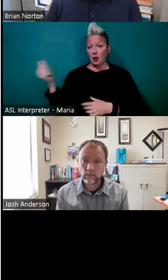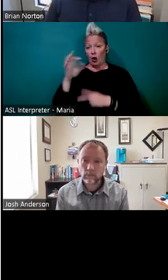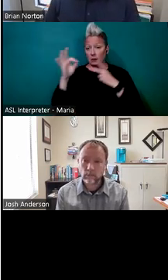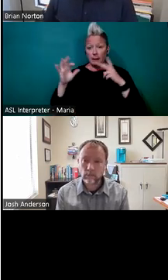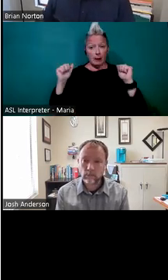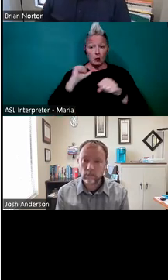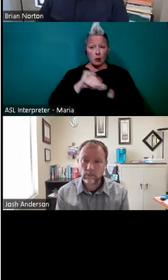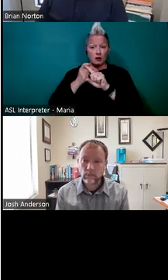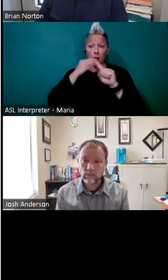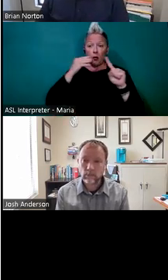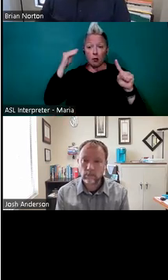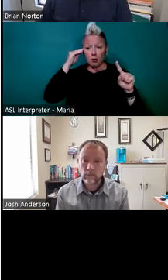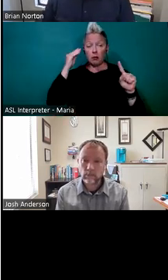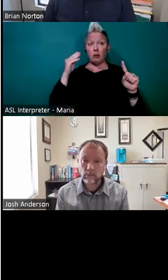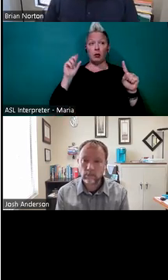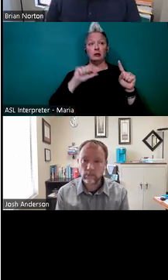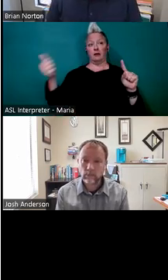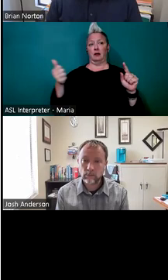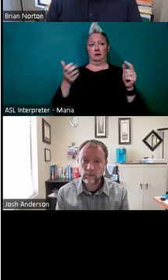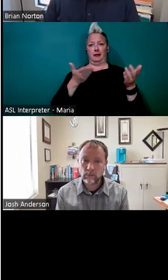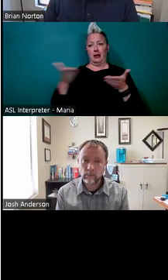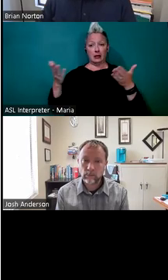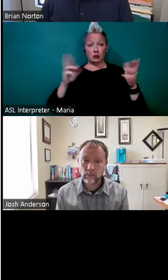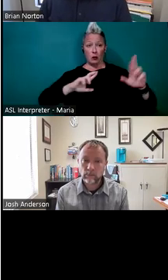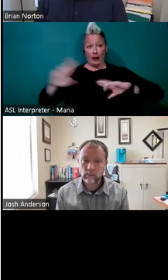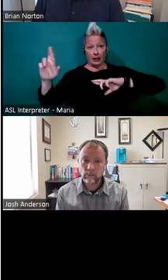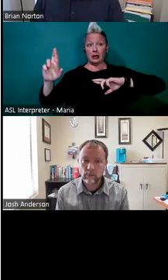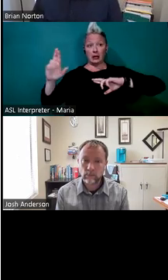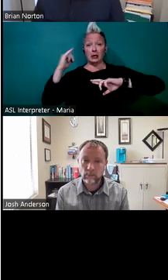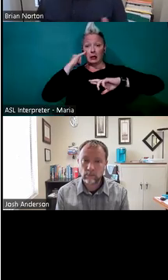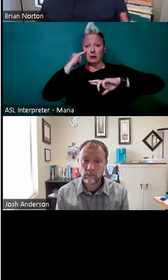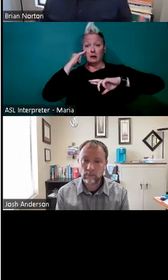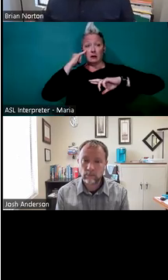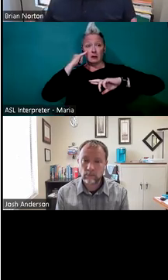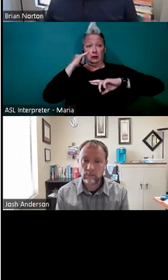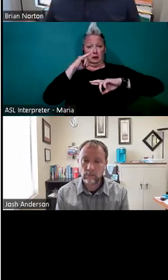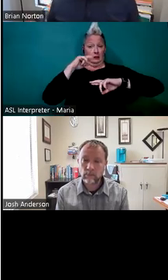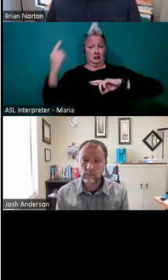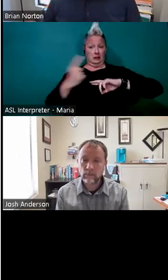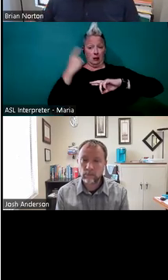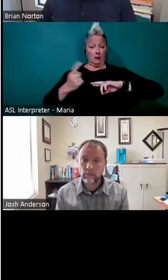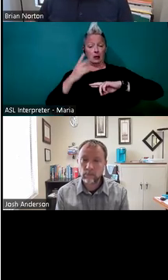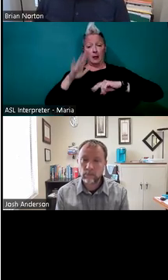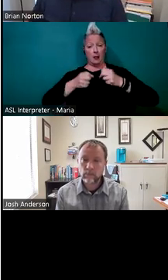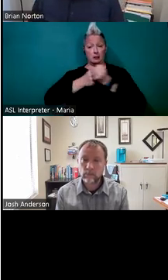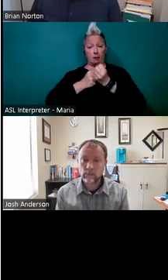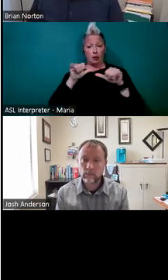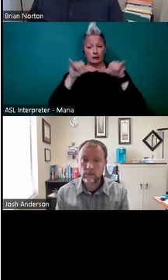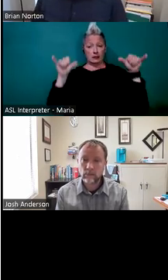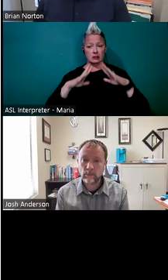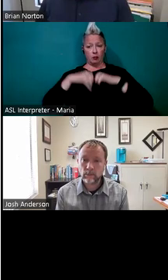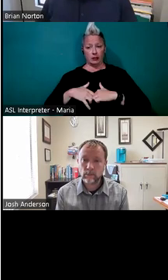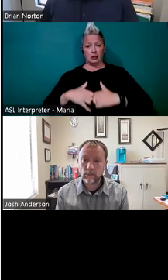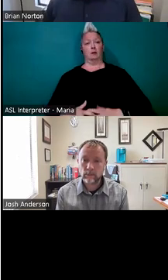from home and having different solutions ready and available for folks should something in that supporting or secondary role cause